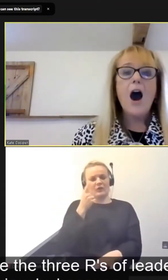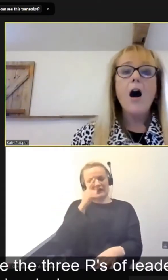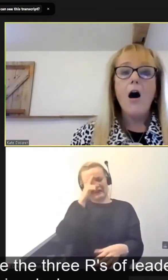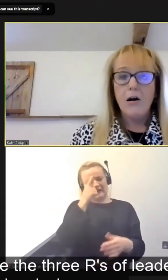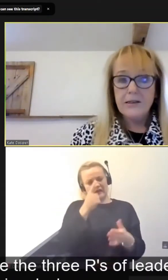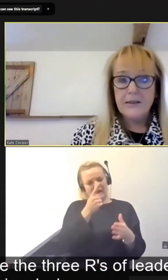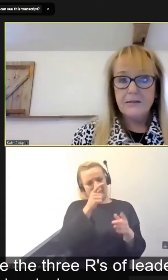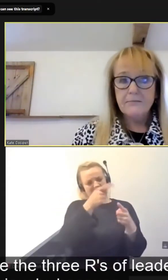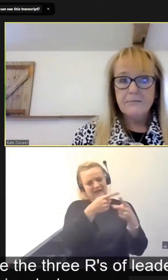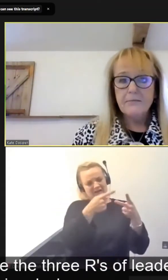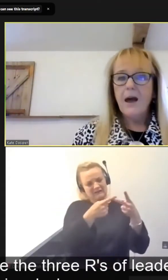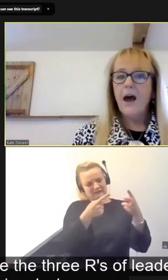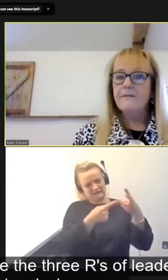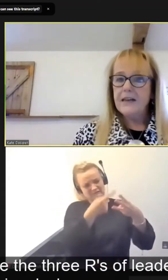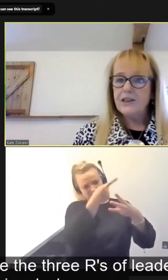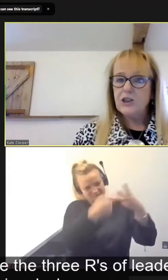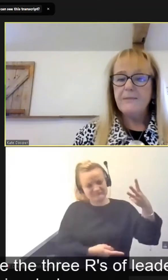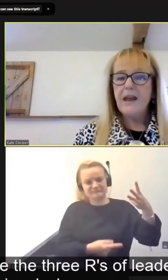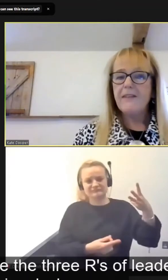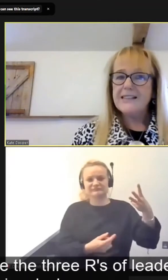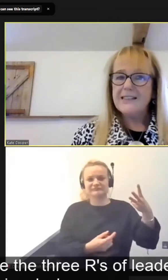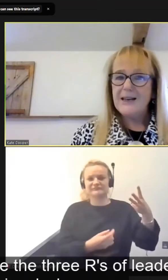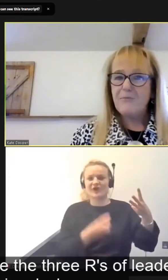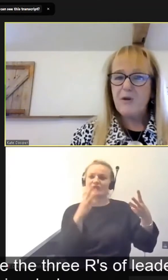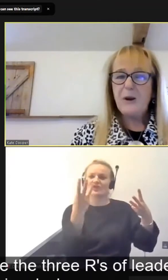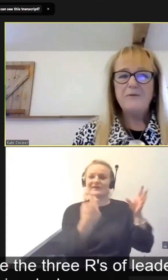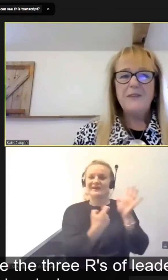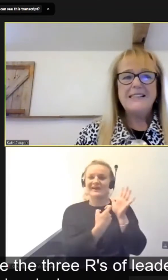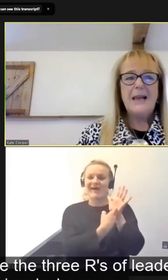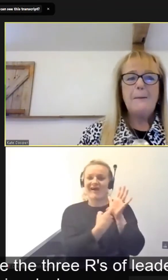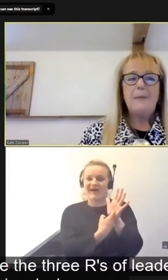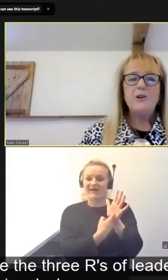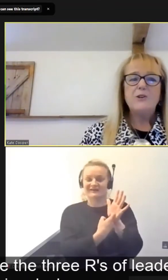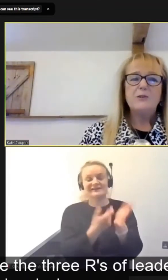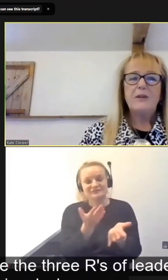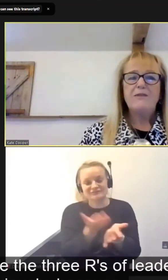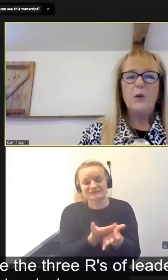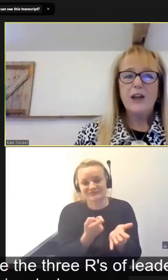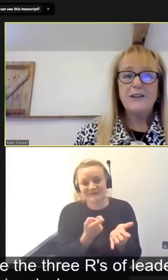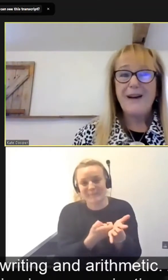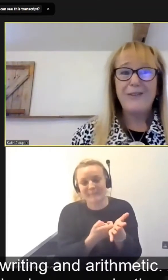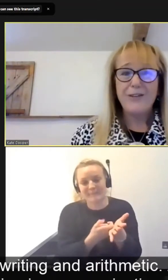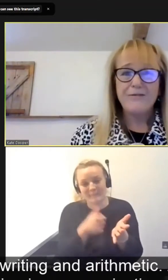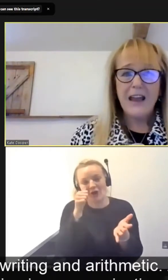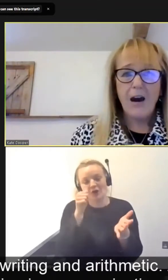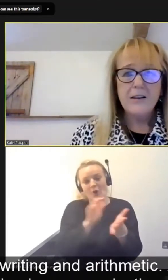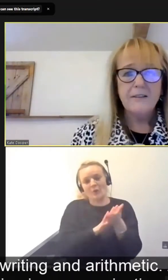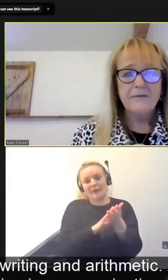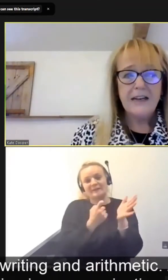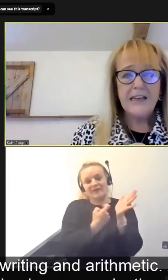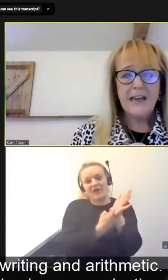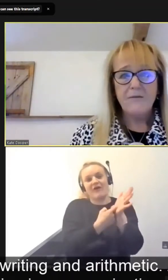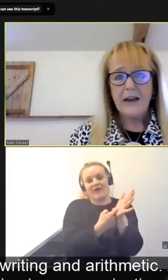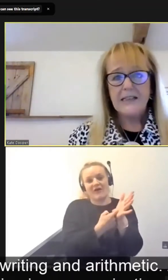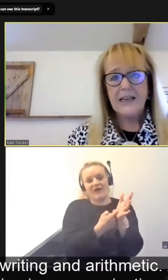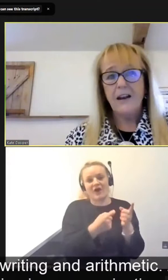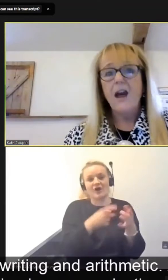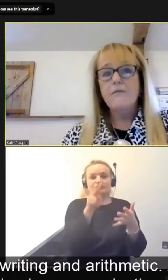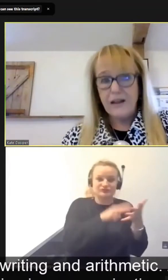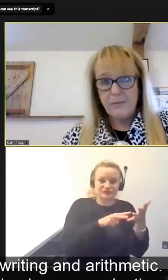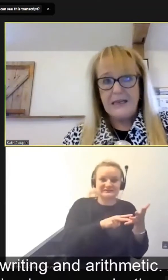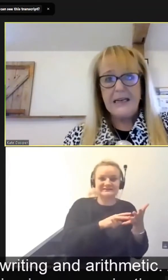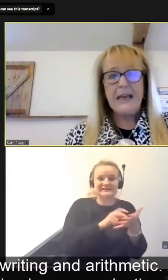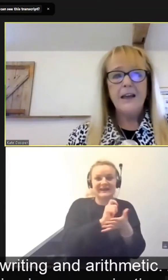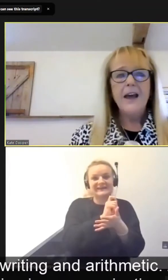three R's of leadership. Now, that's deliberate, obviously, because we've all heard about the three R's of reading, writing